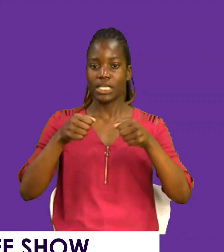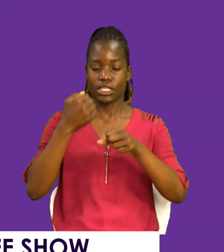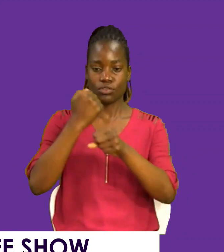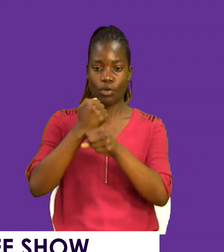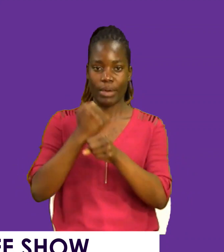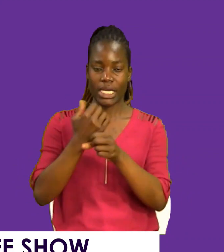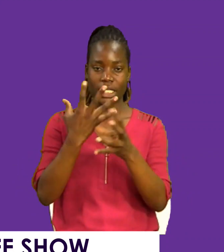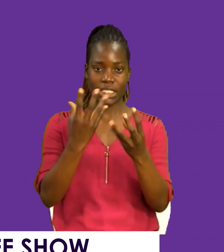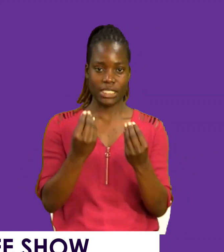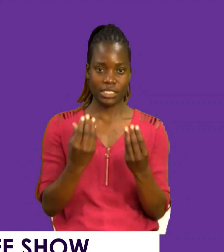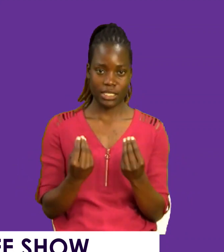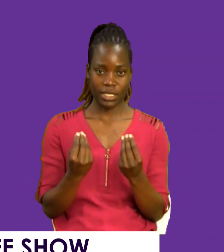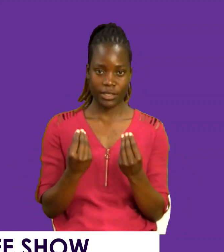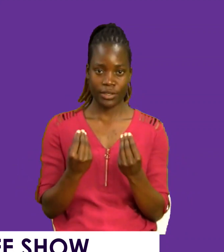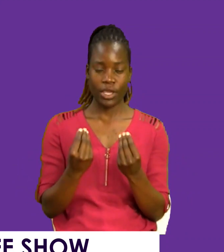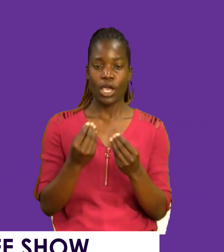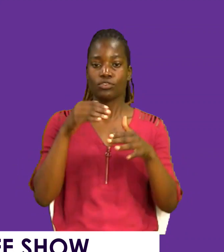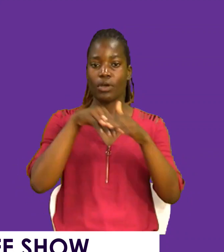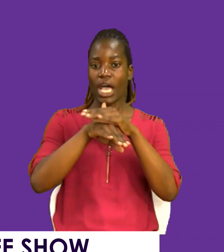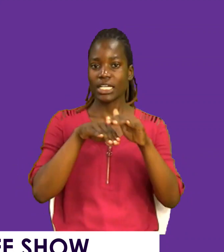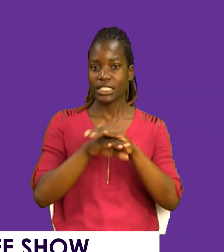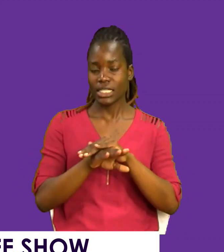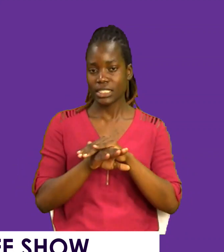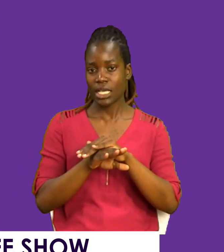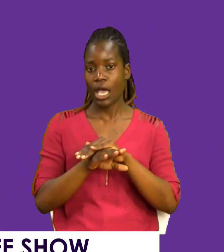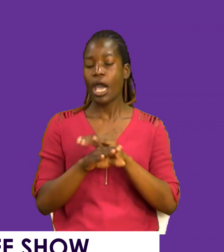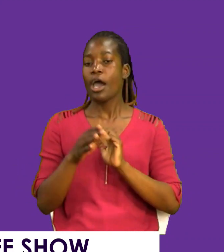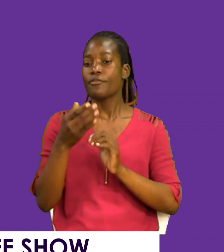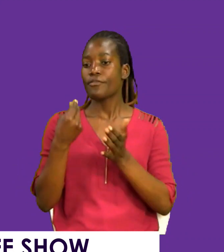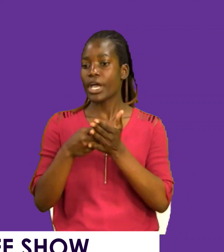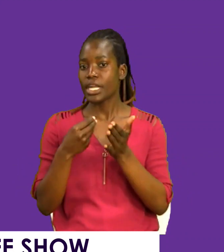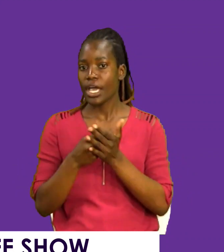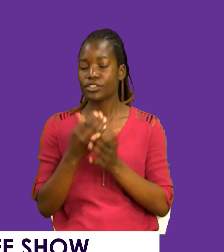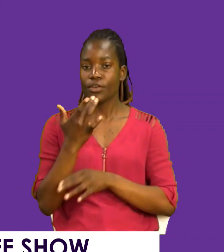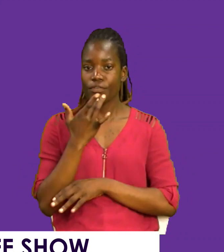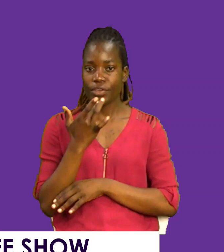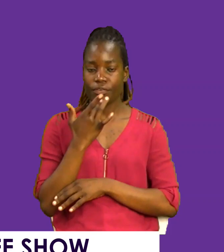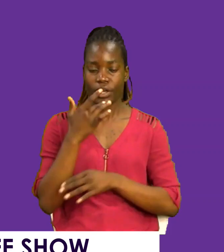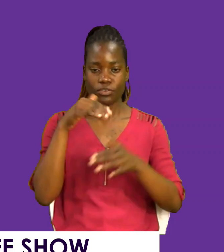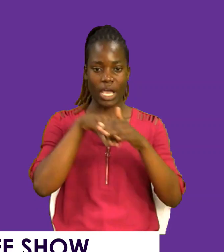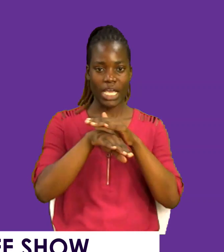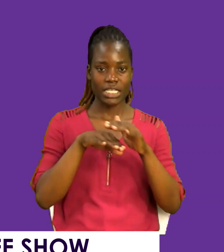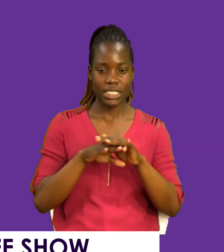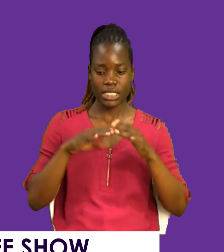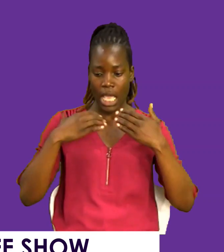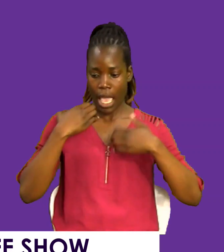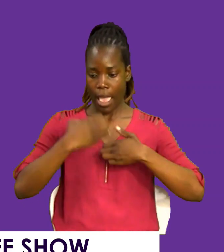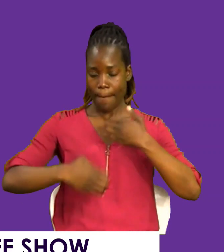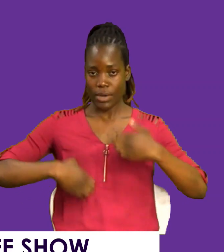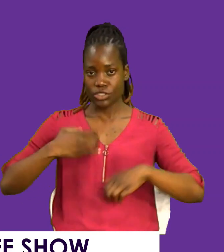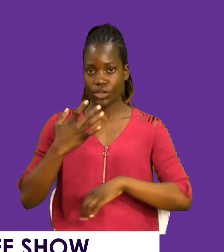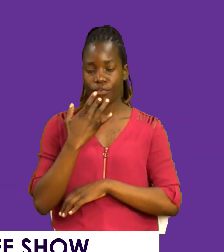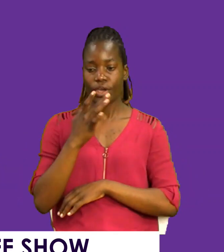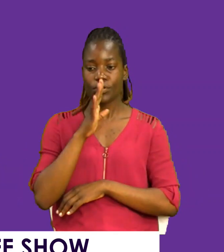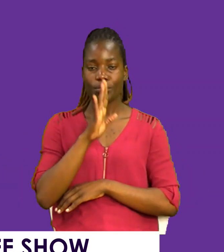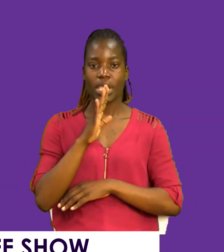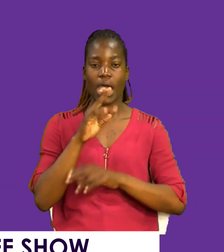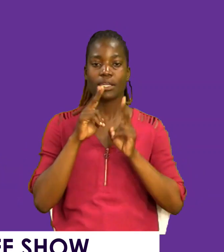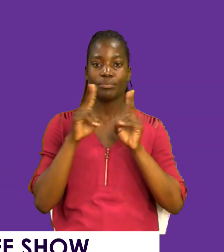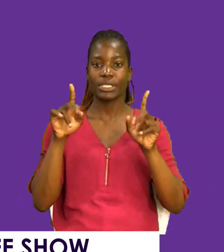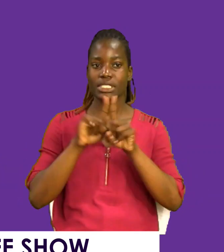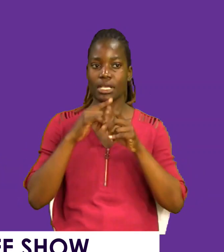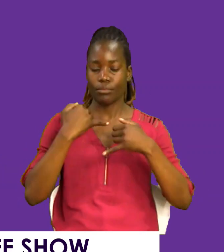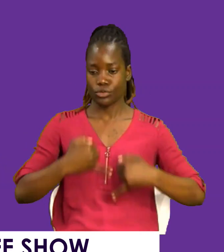operate easily, to access financial favor, to access emotional favor, to be at peace and joy.